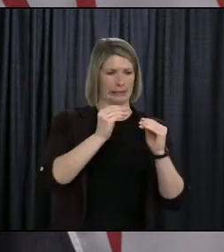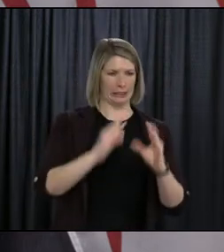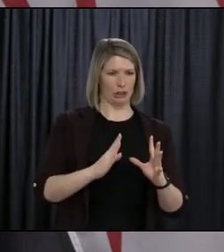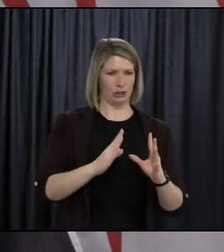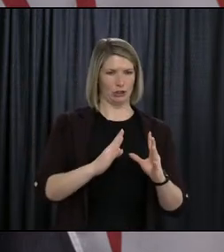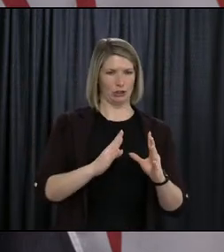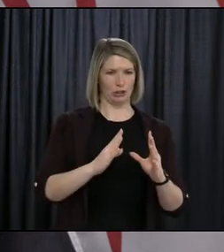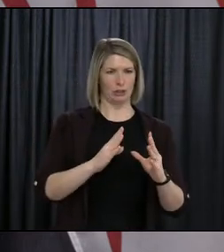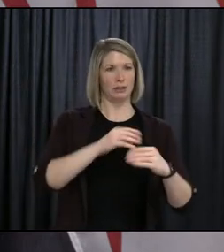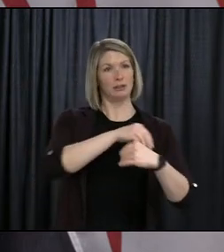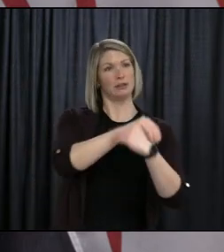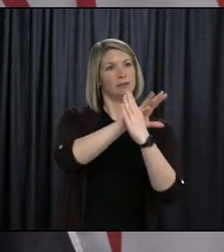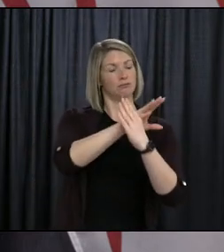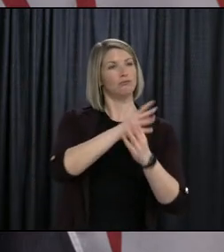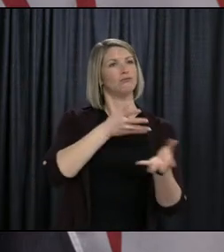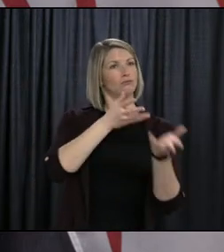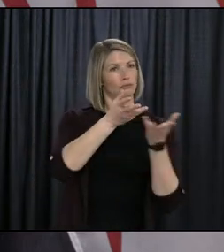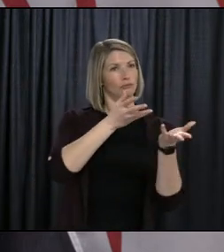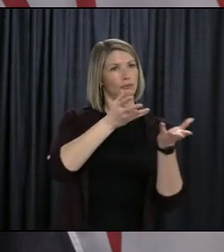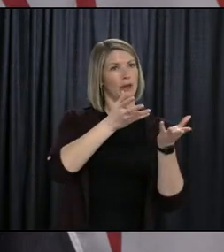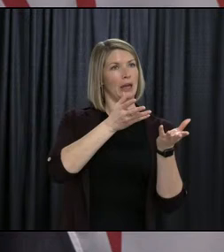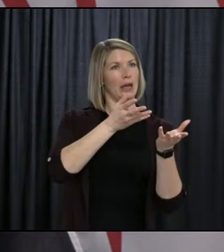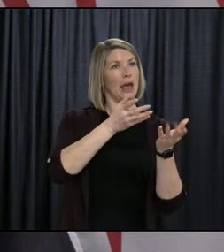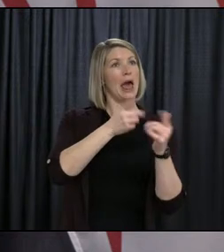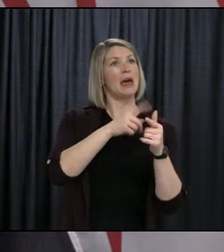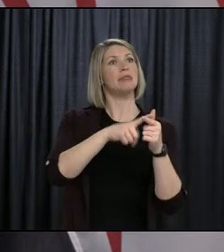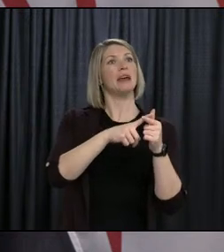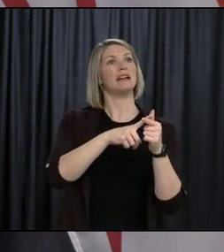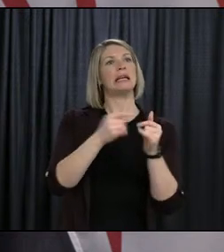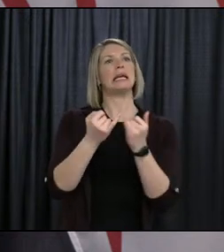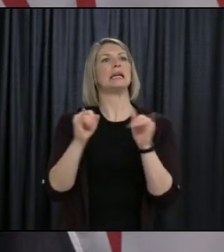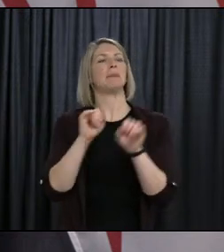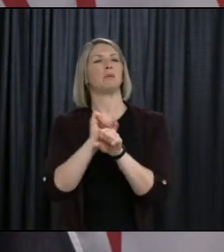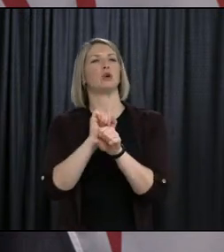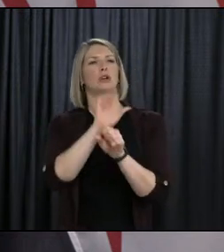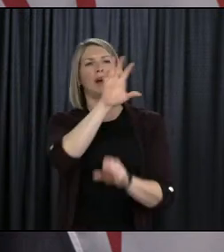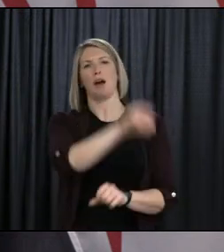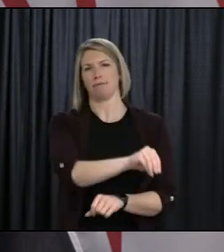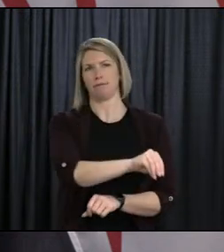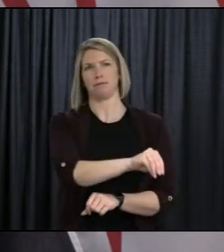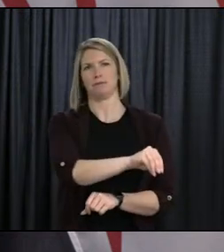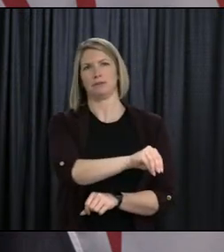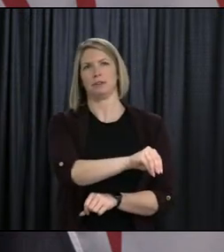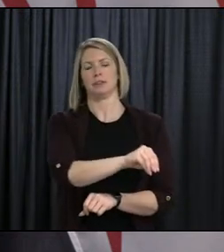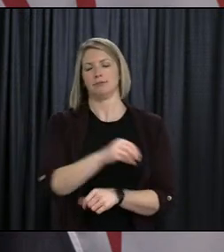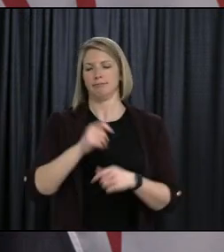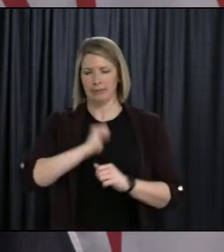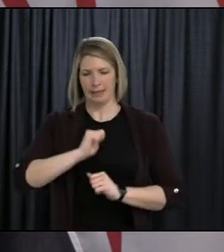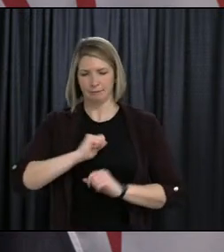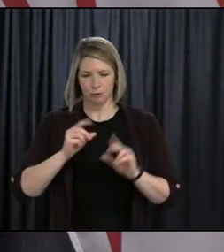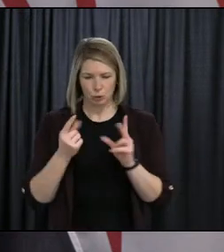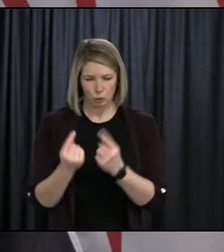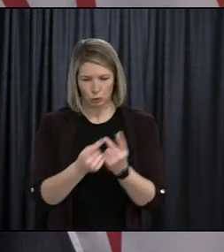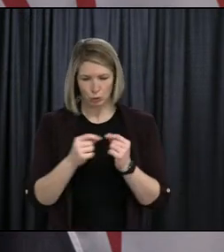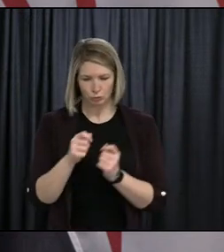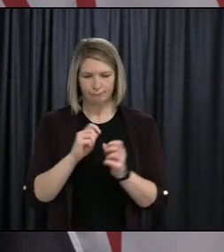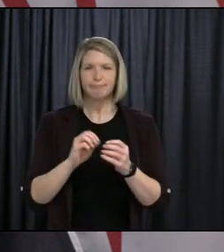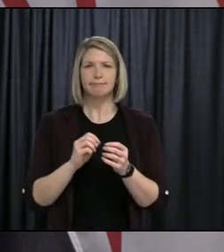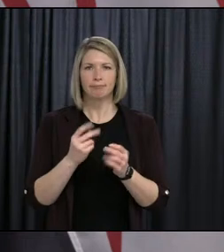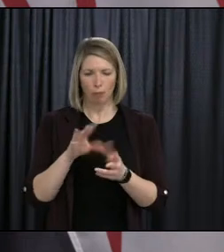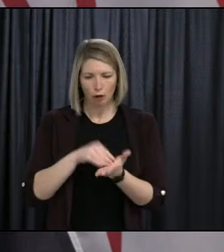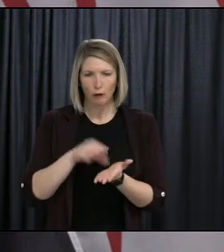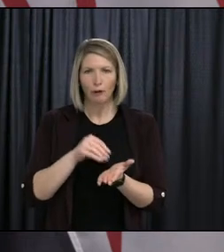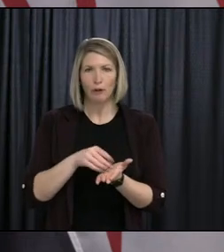screen time, what's healthy for students. And then when we get into grade seven to 12, it alters a little bit in that they follow their regular